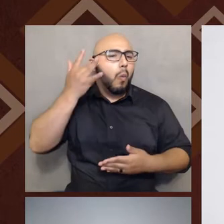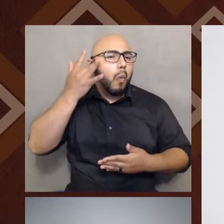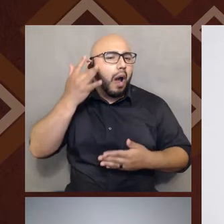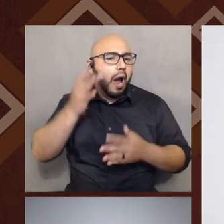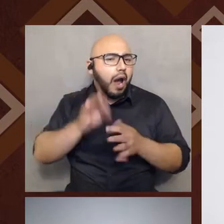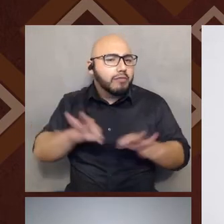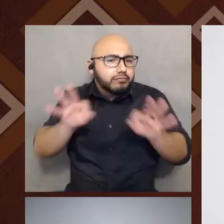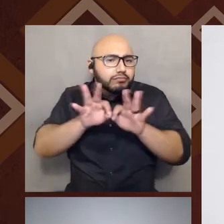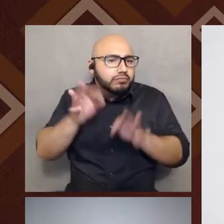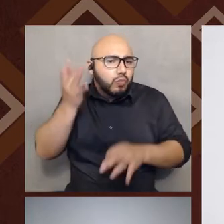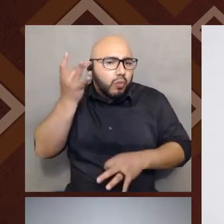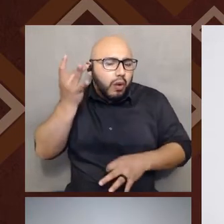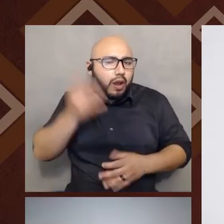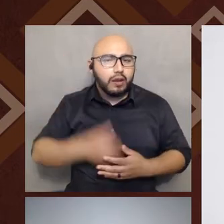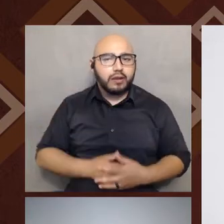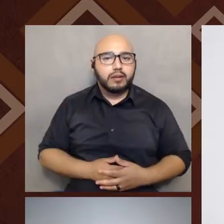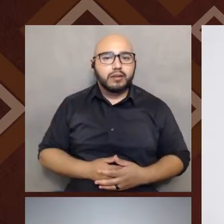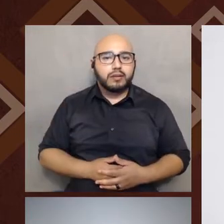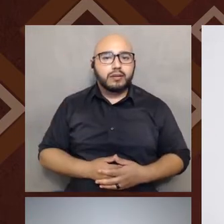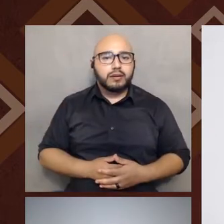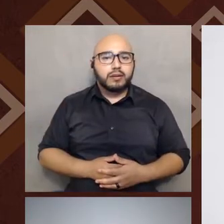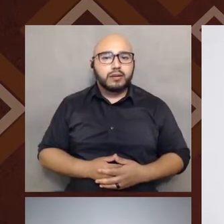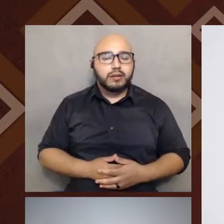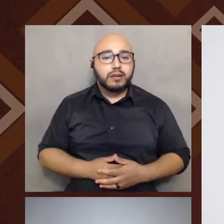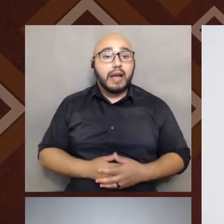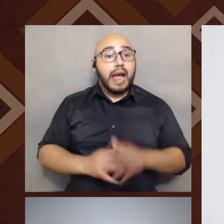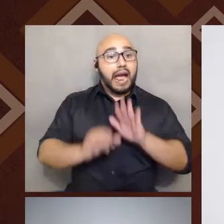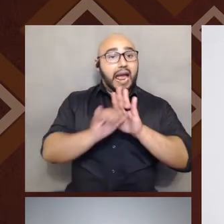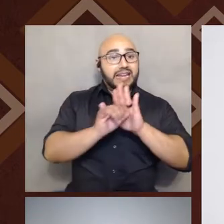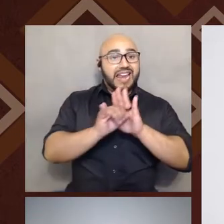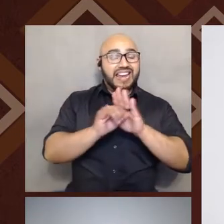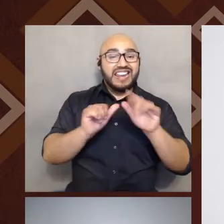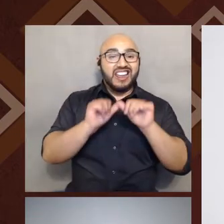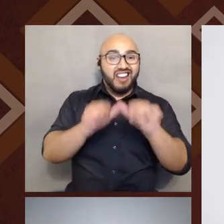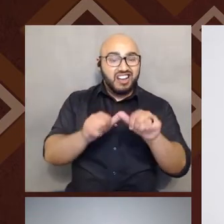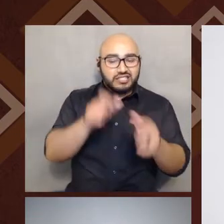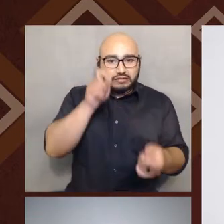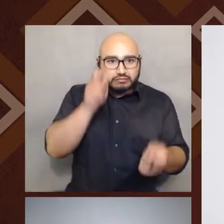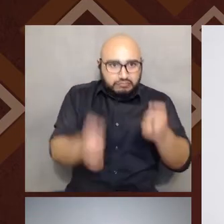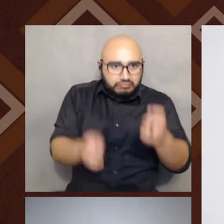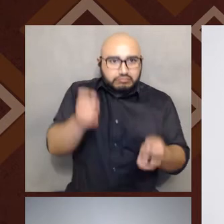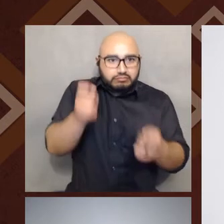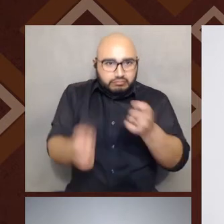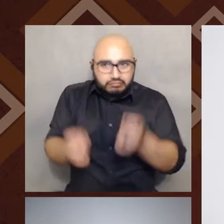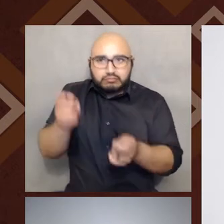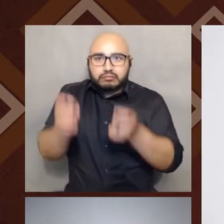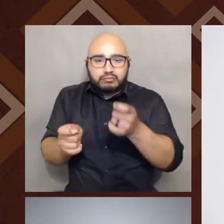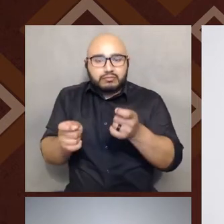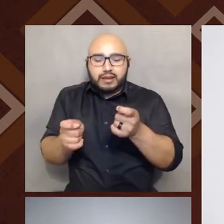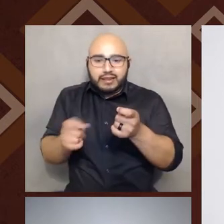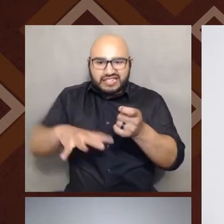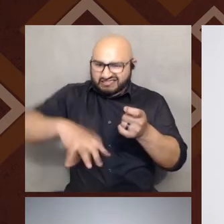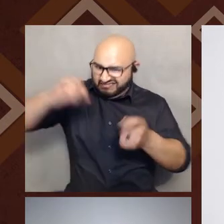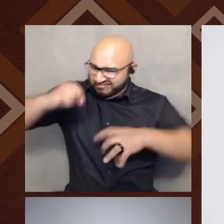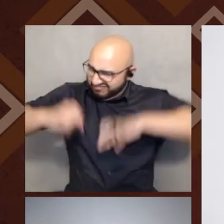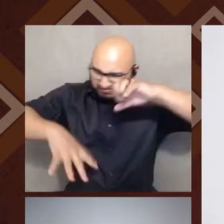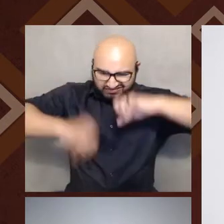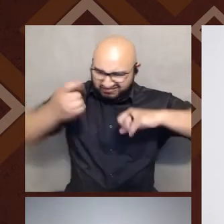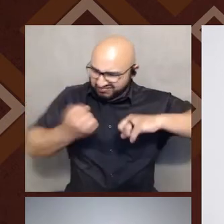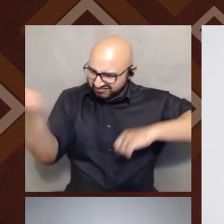Well, I think identity is in constant construction. It's being deconstructed, reconstructed